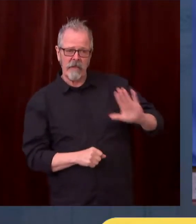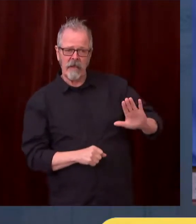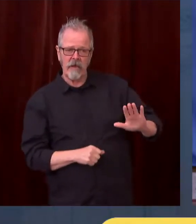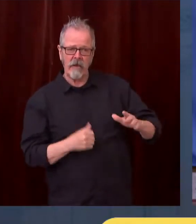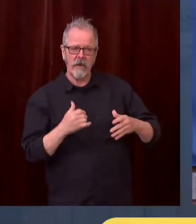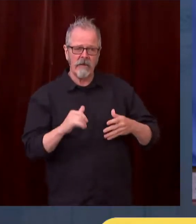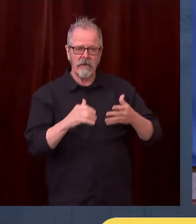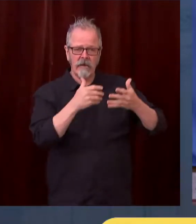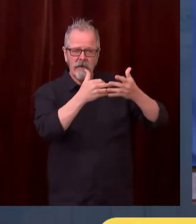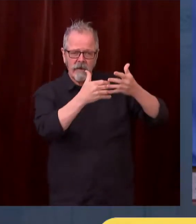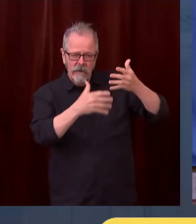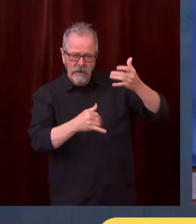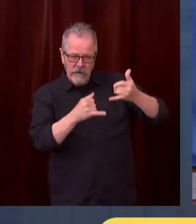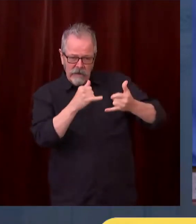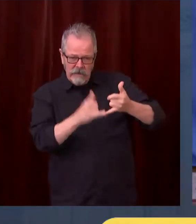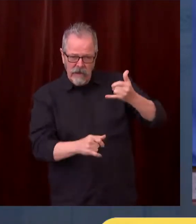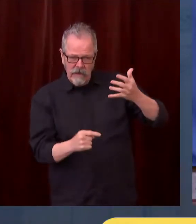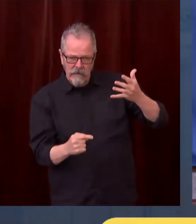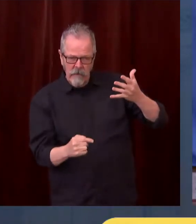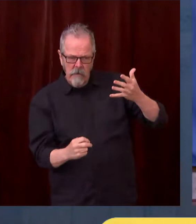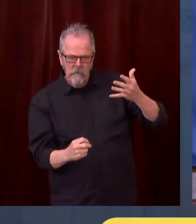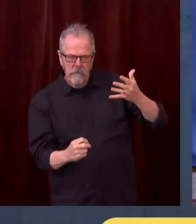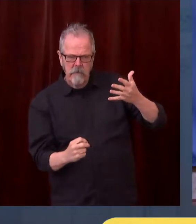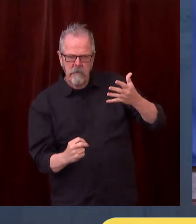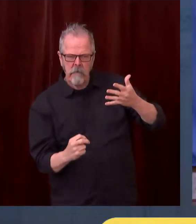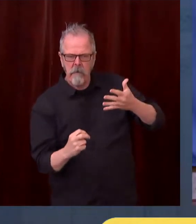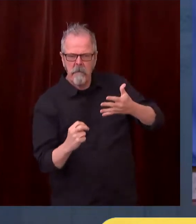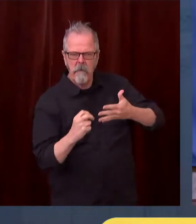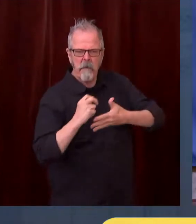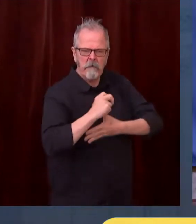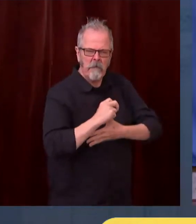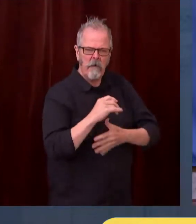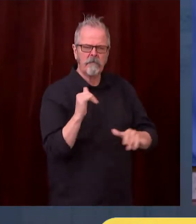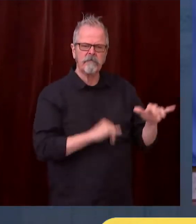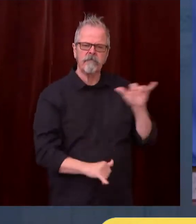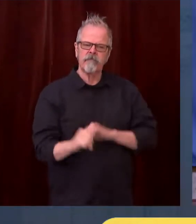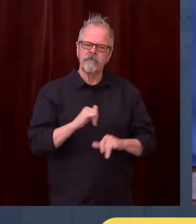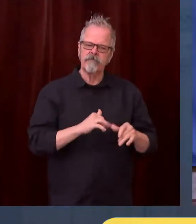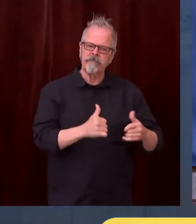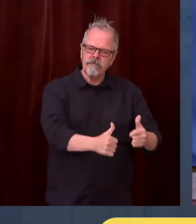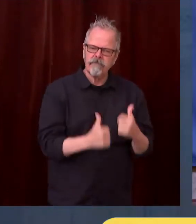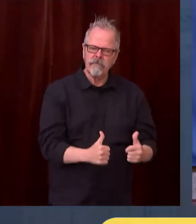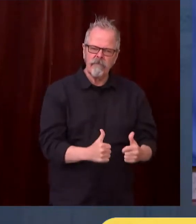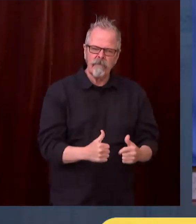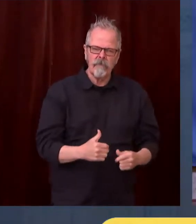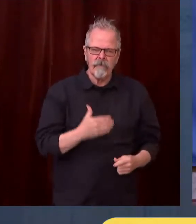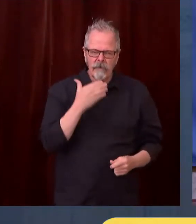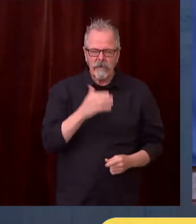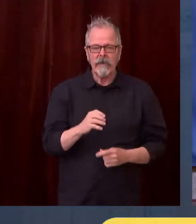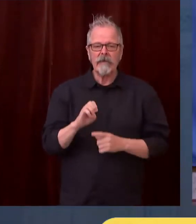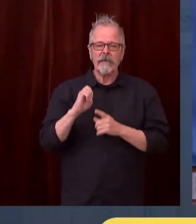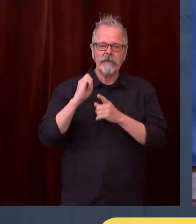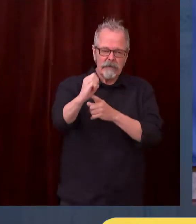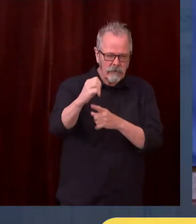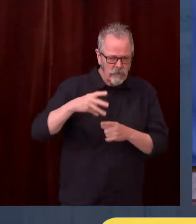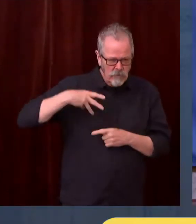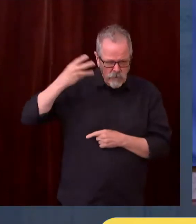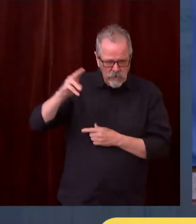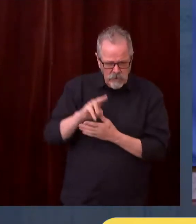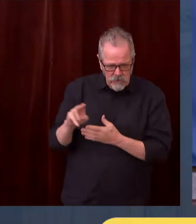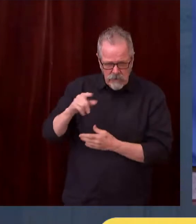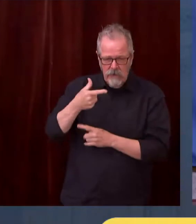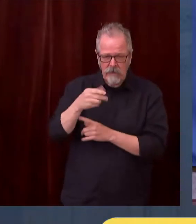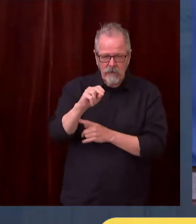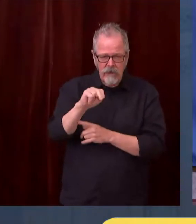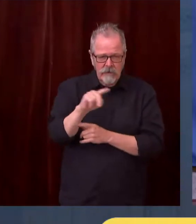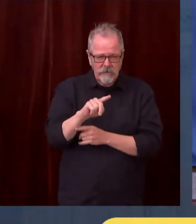Eastern's men's team in the playoffs, the Gonzaga women's team had a great, great season, and of course the Gonzaga